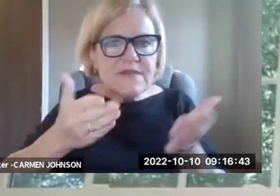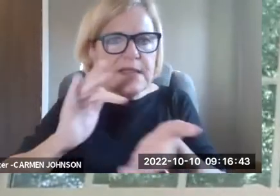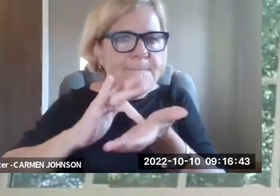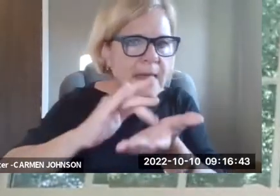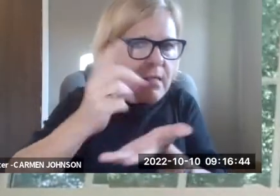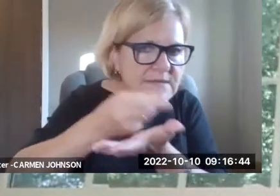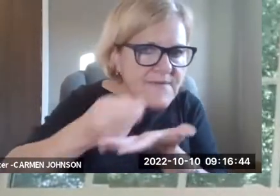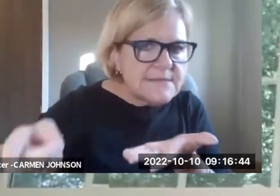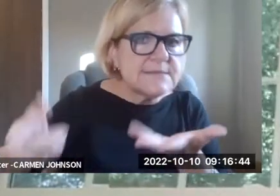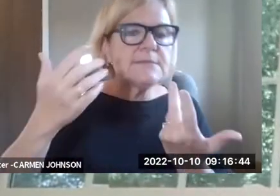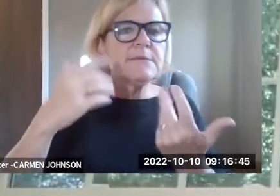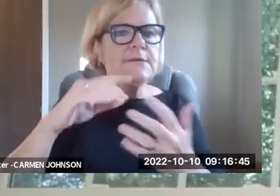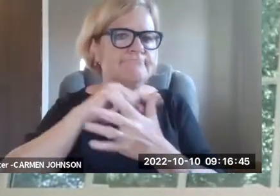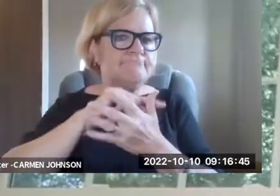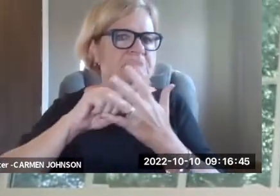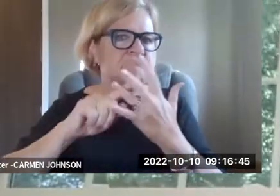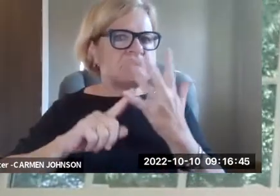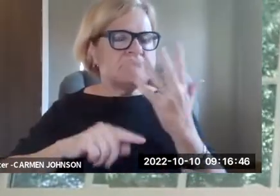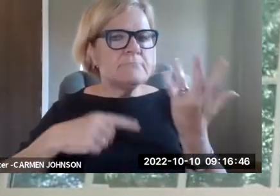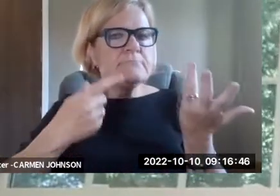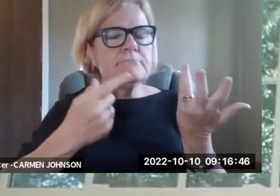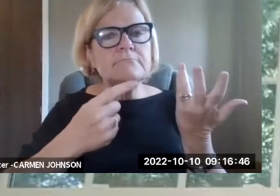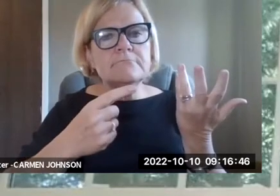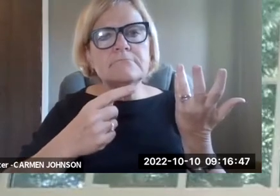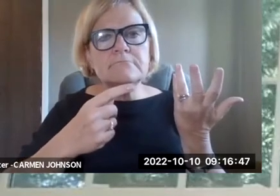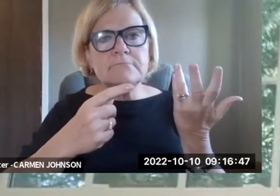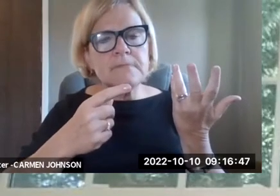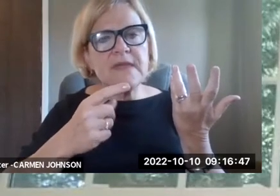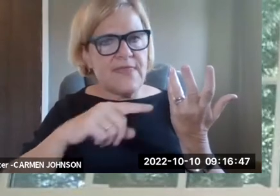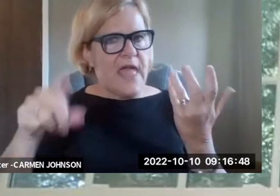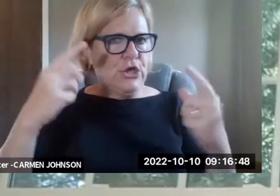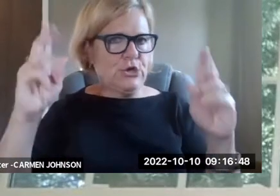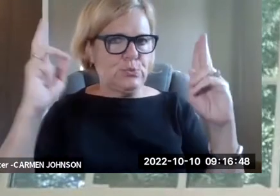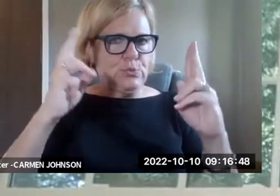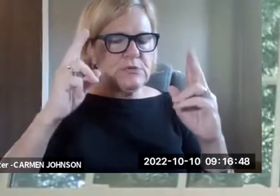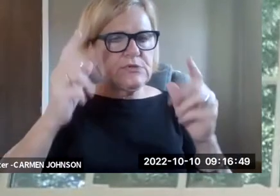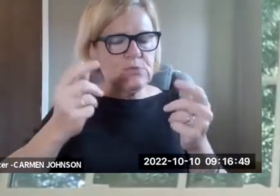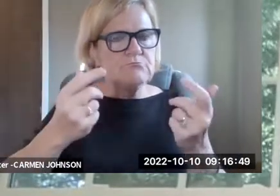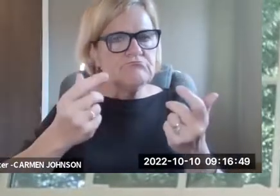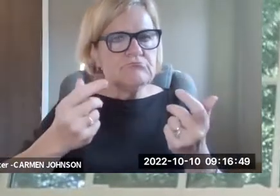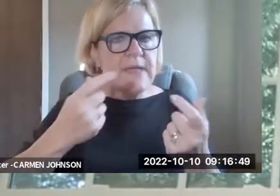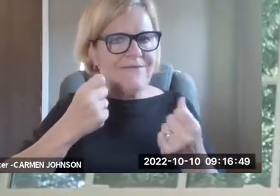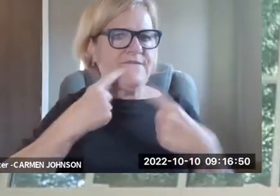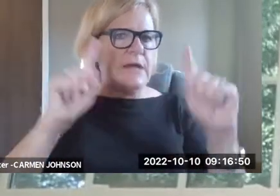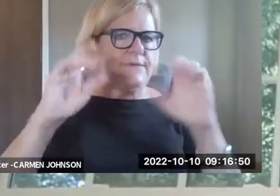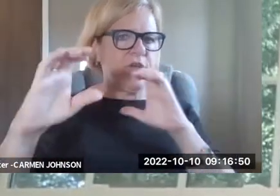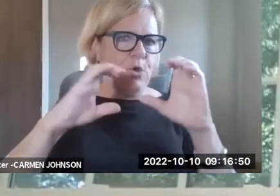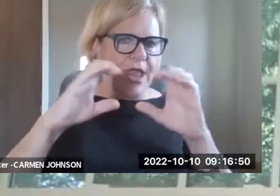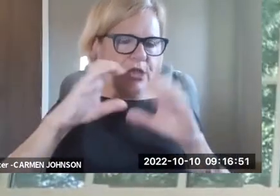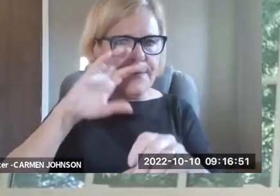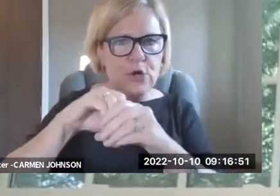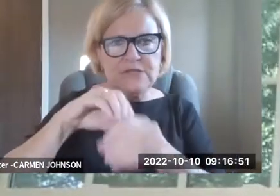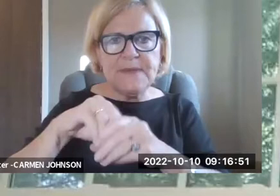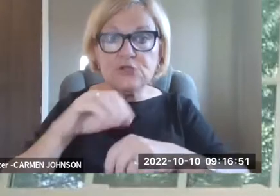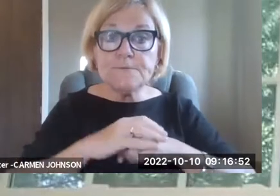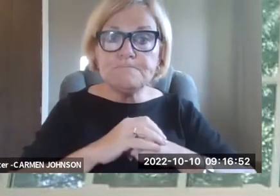uh, the accommodations and modifications, the auxiliary aids and services, the medical devices, et cetera, that